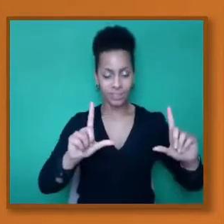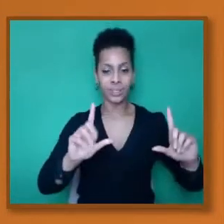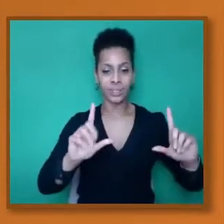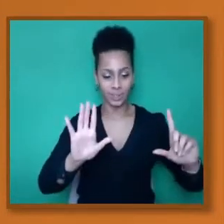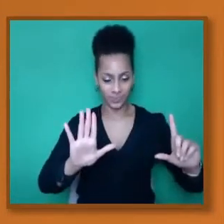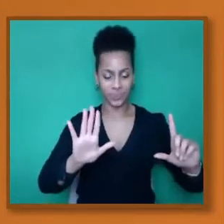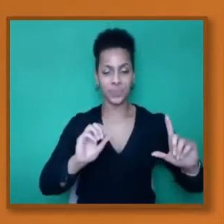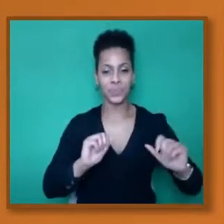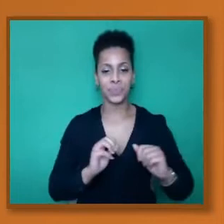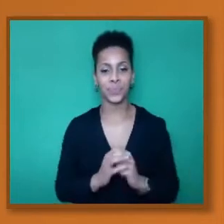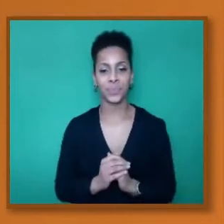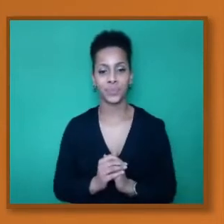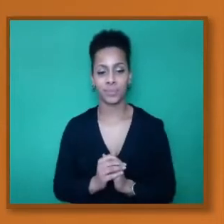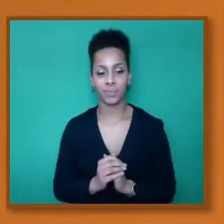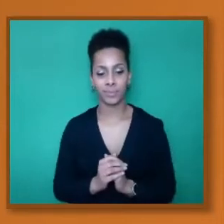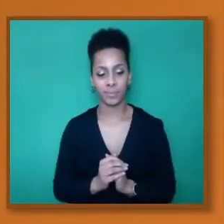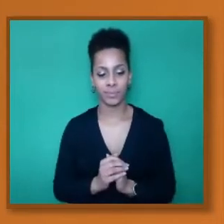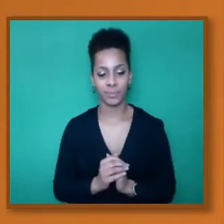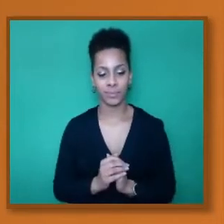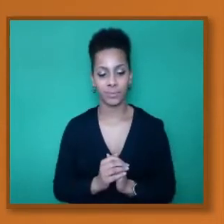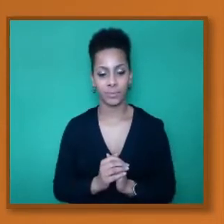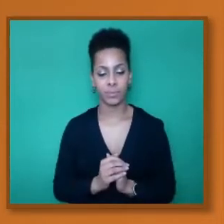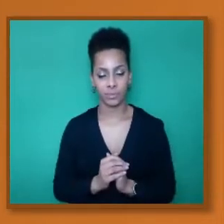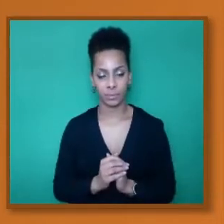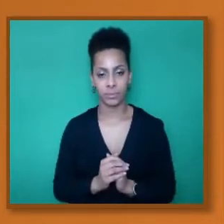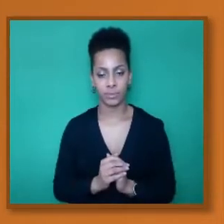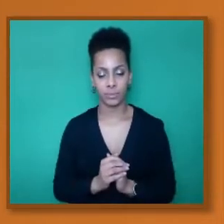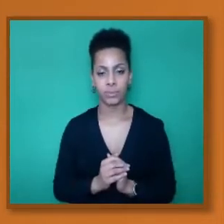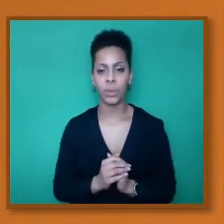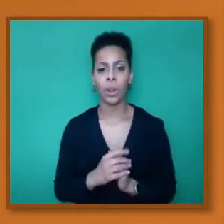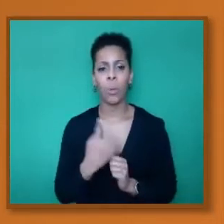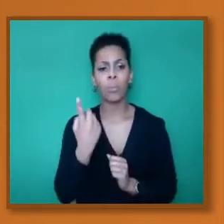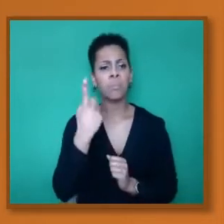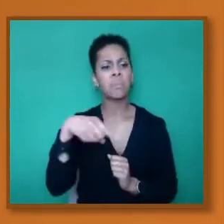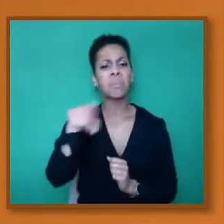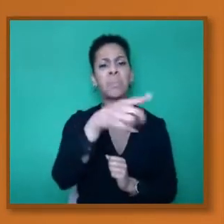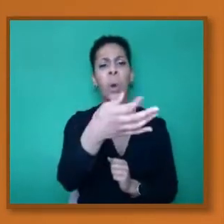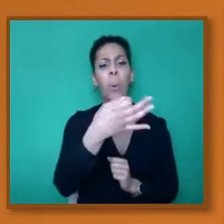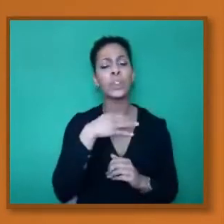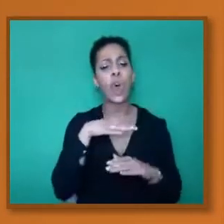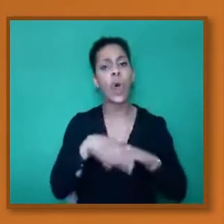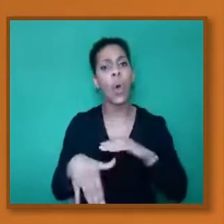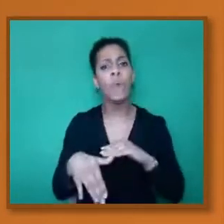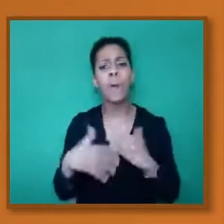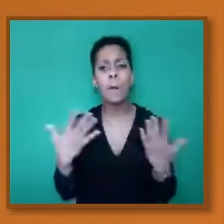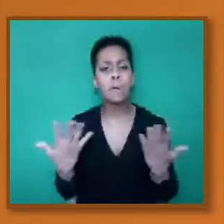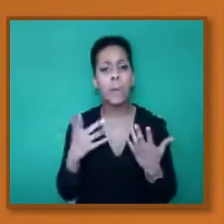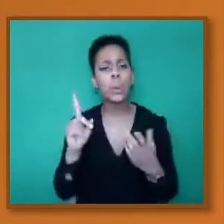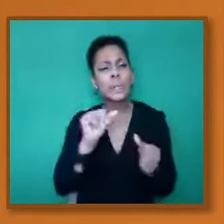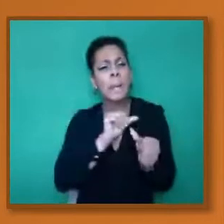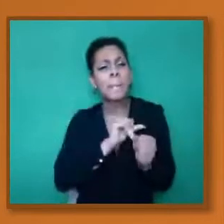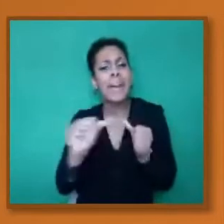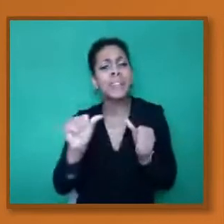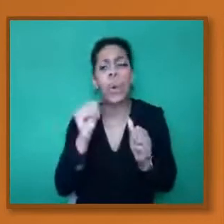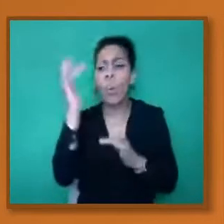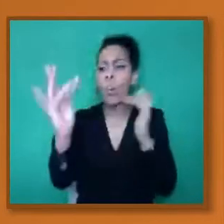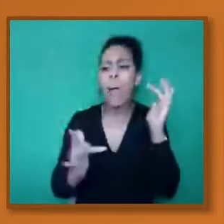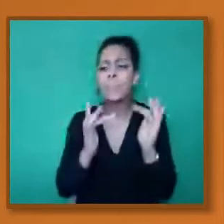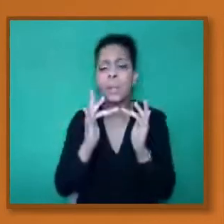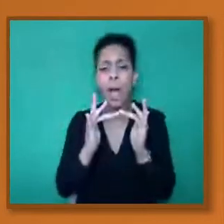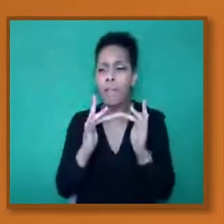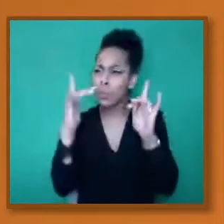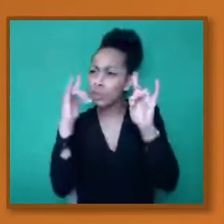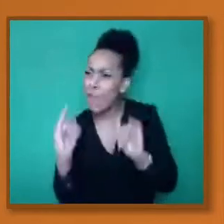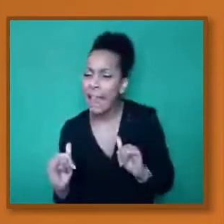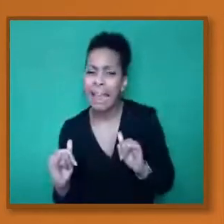and look again. One question was, what are the best websites for fact-checking, conspiracy theories on